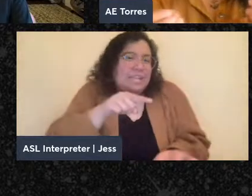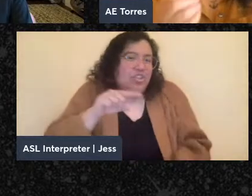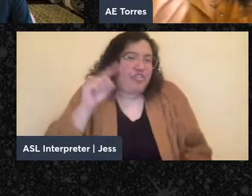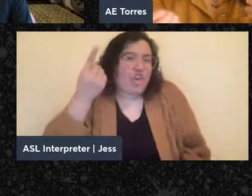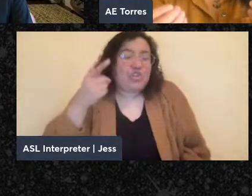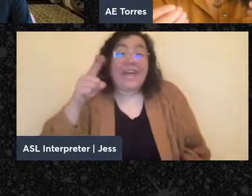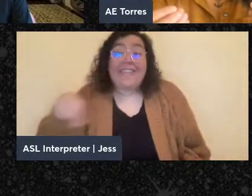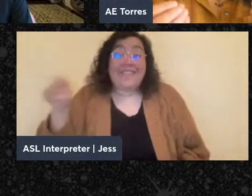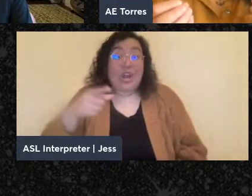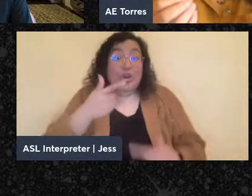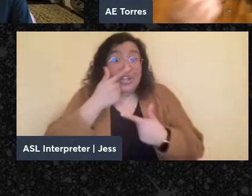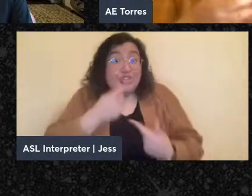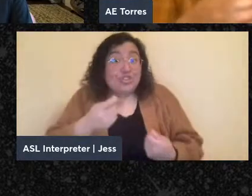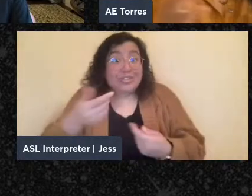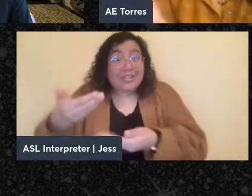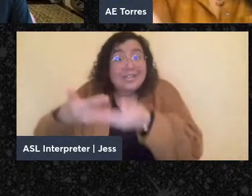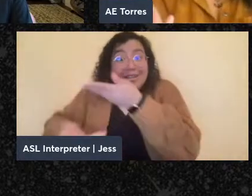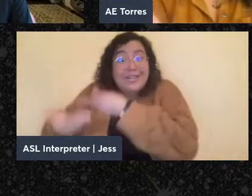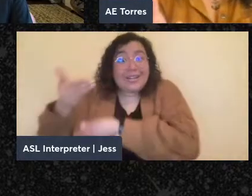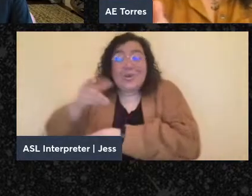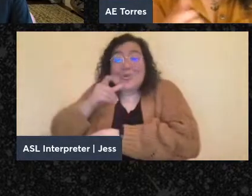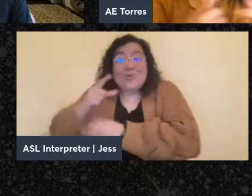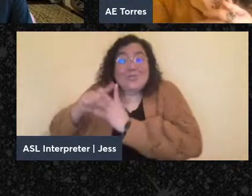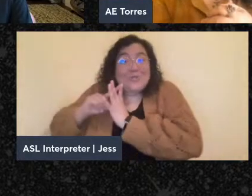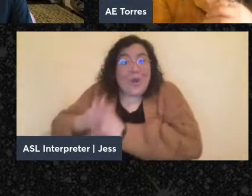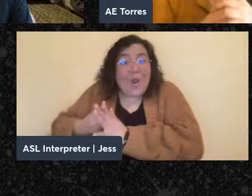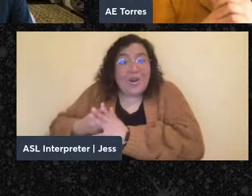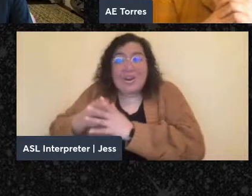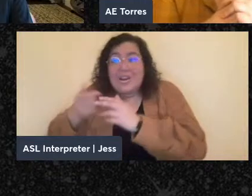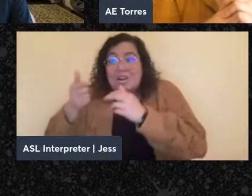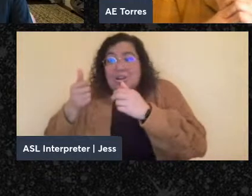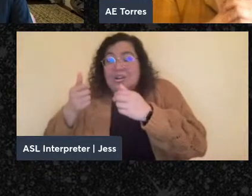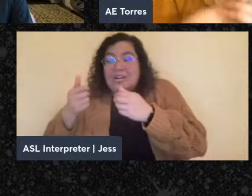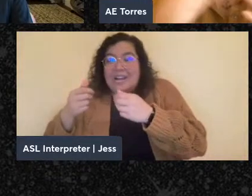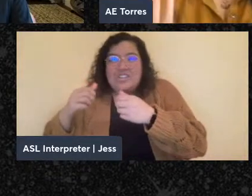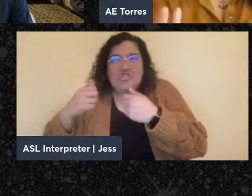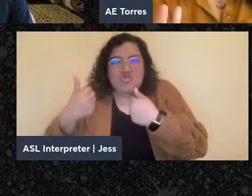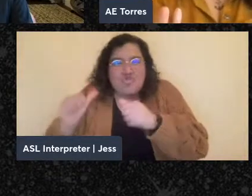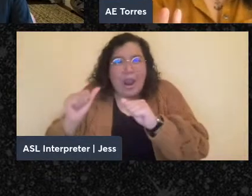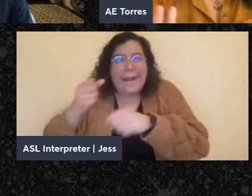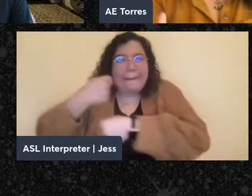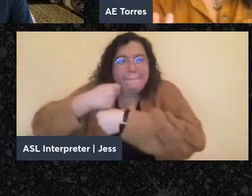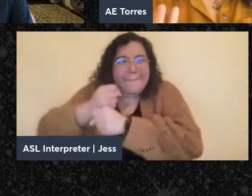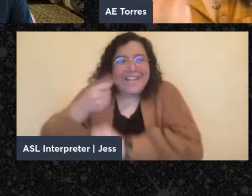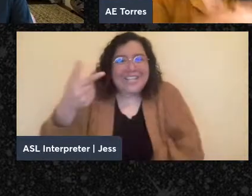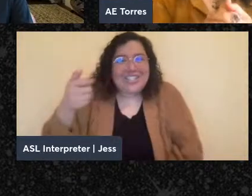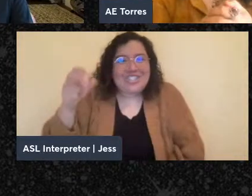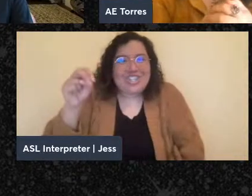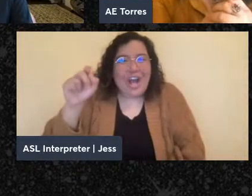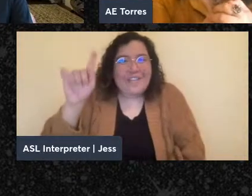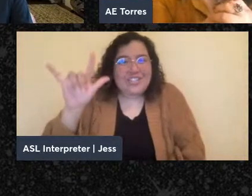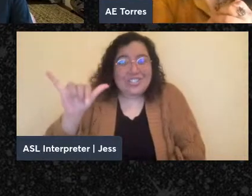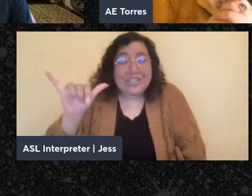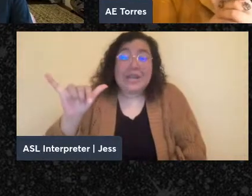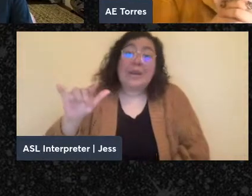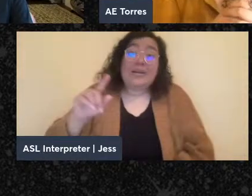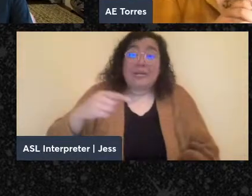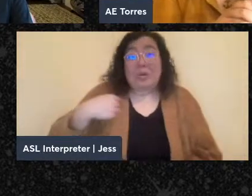in this question of lineage and what genealogy to construct. It's just that ours is in English. So